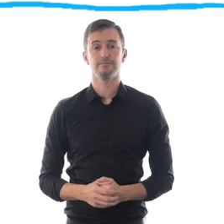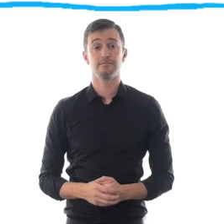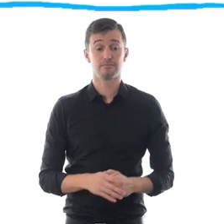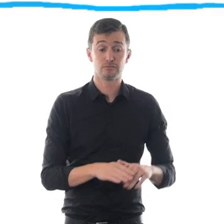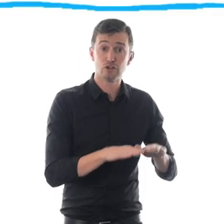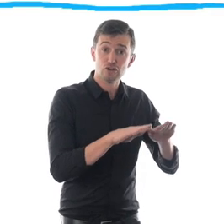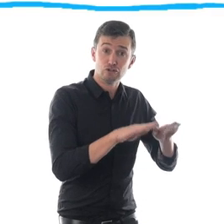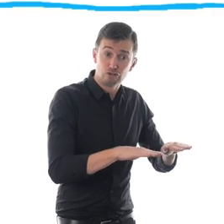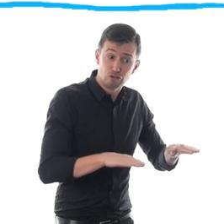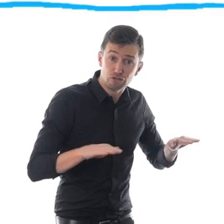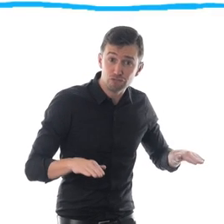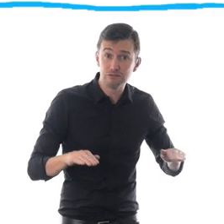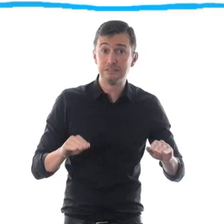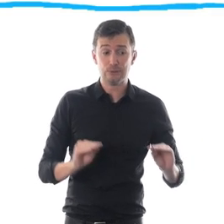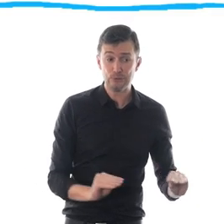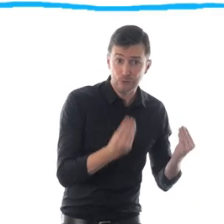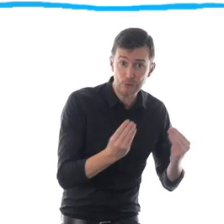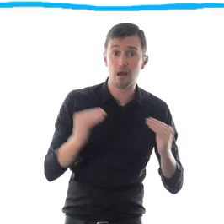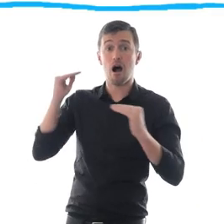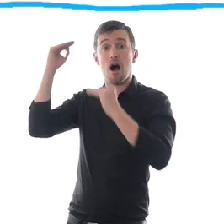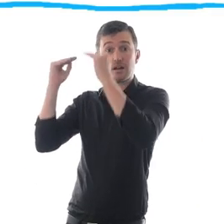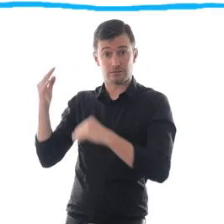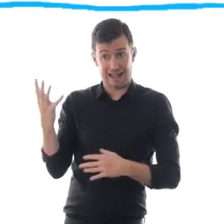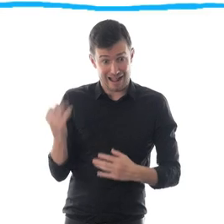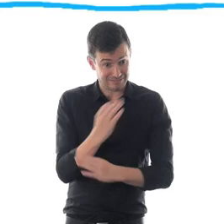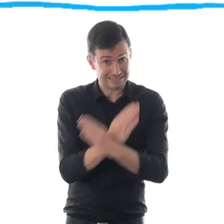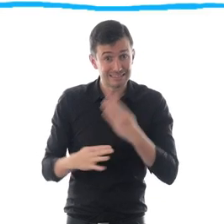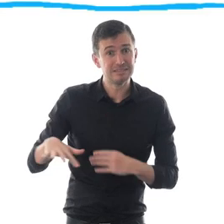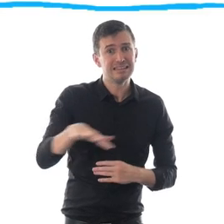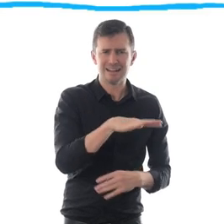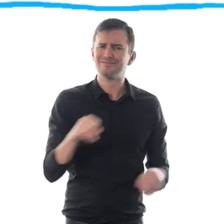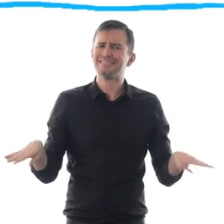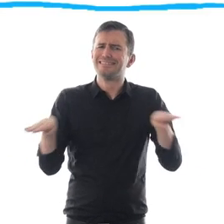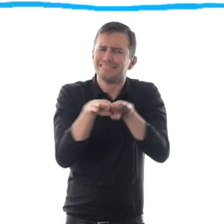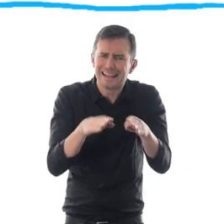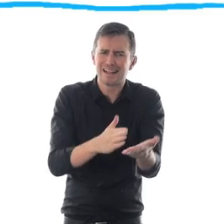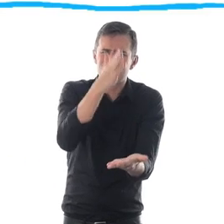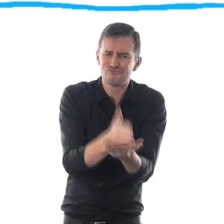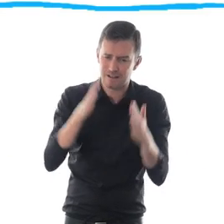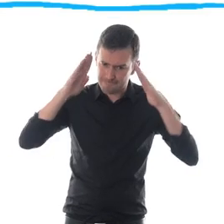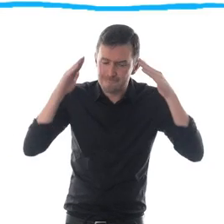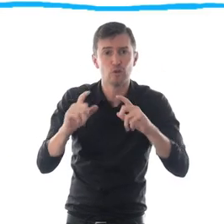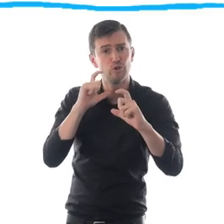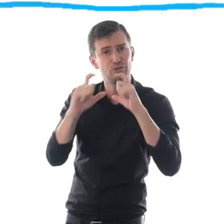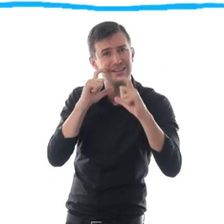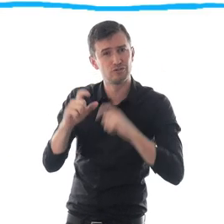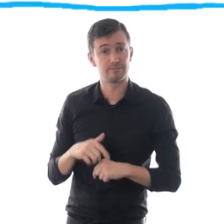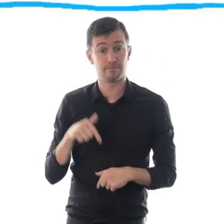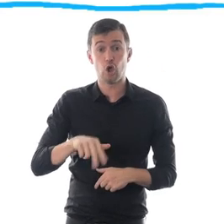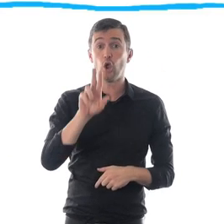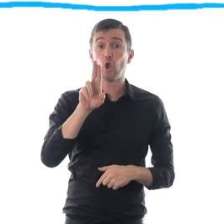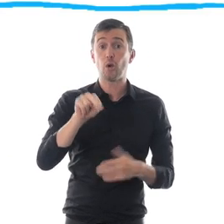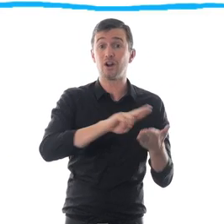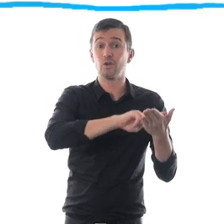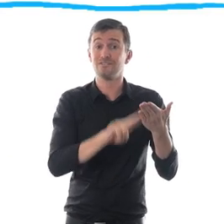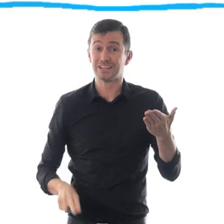Children and Adults with Disabilities have rights directly related to communication. In the United Nations Convention on the Rights of Persons